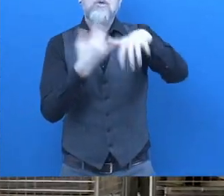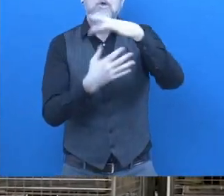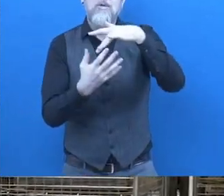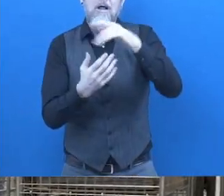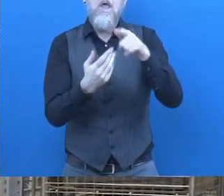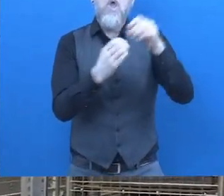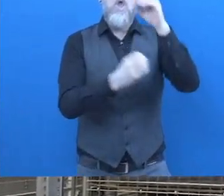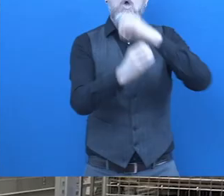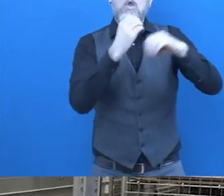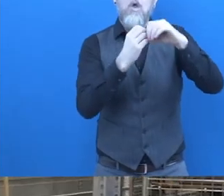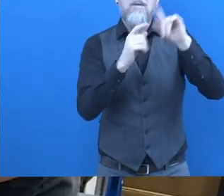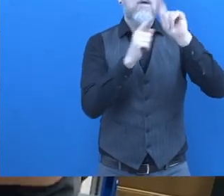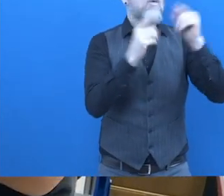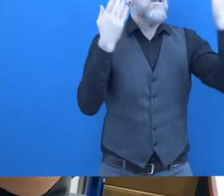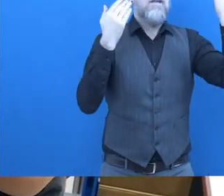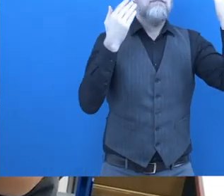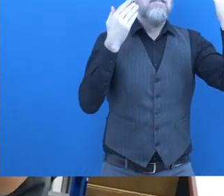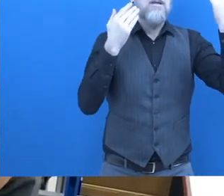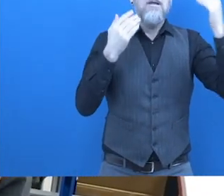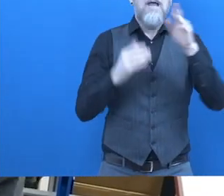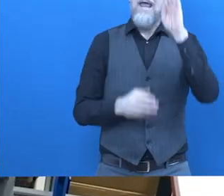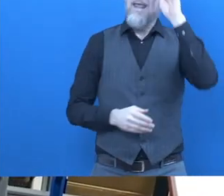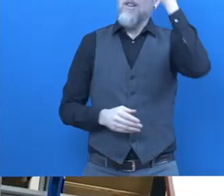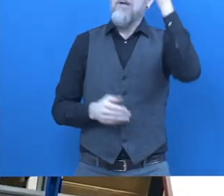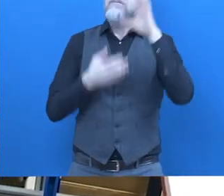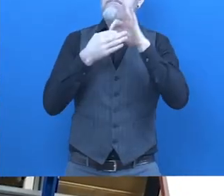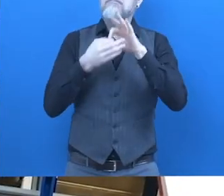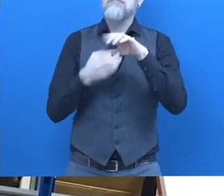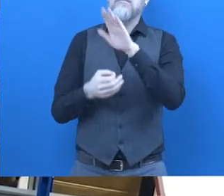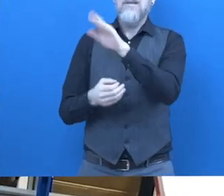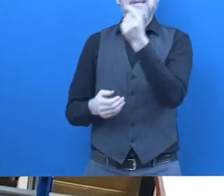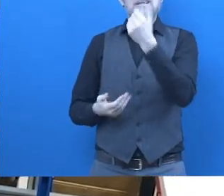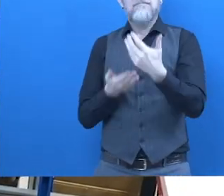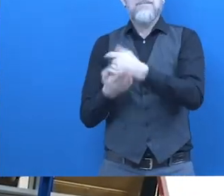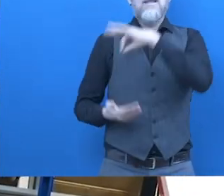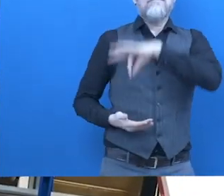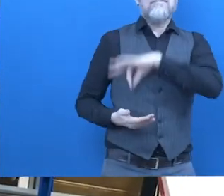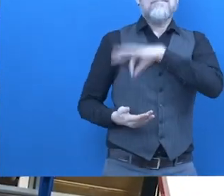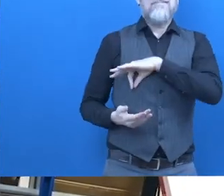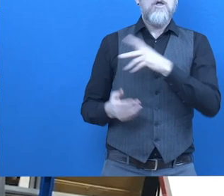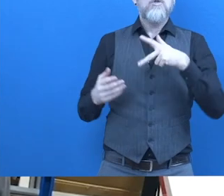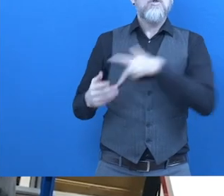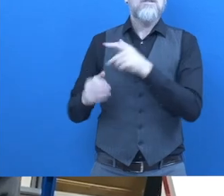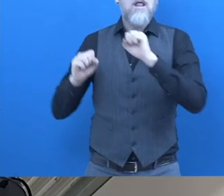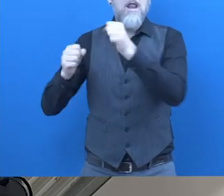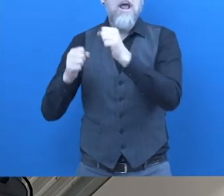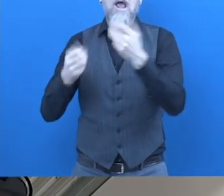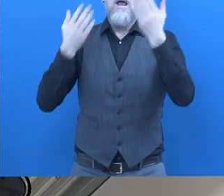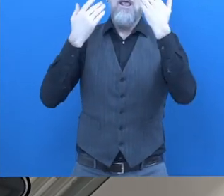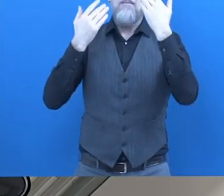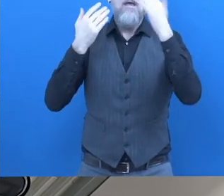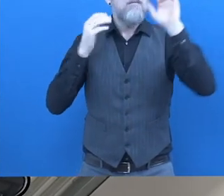between professional IT services, social and ecological added value. The innovation is the great